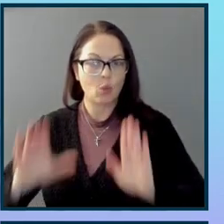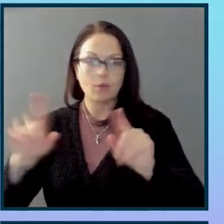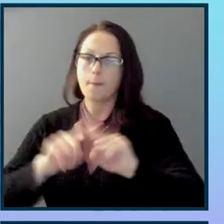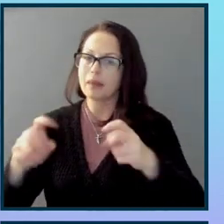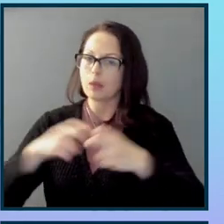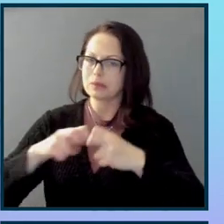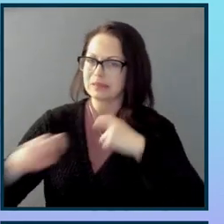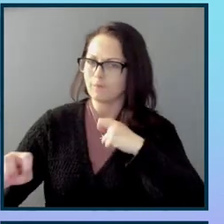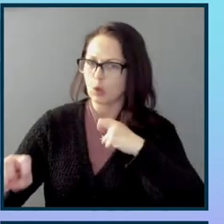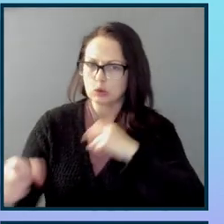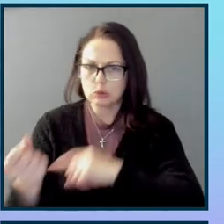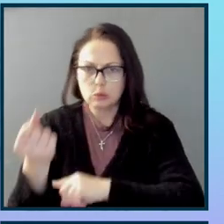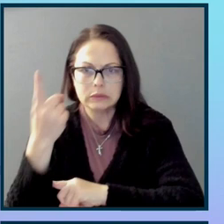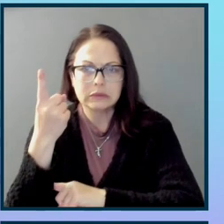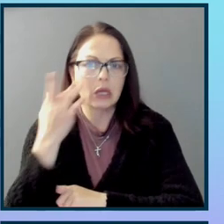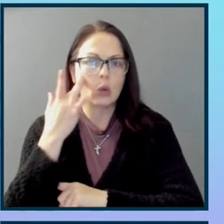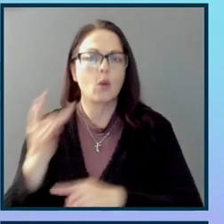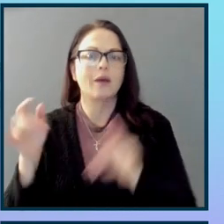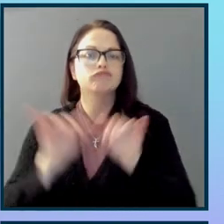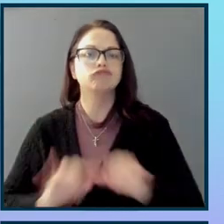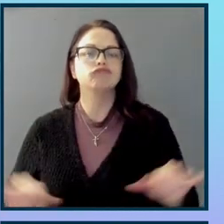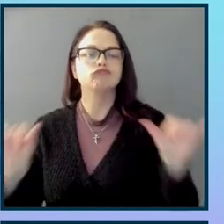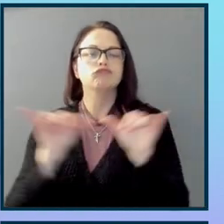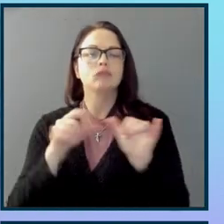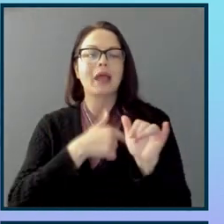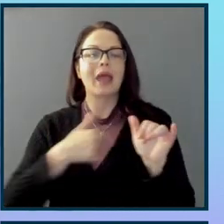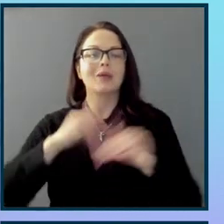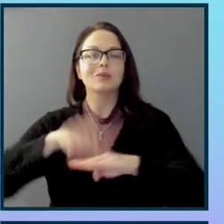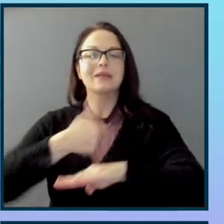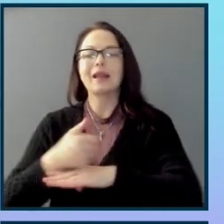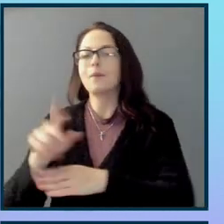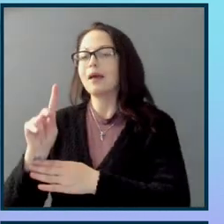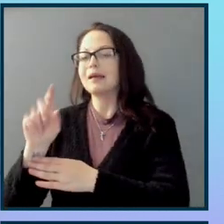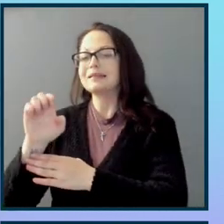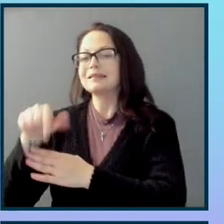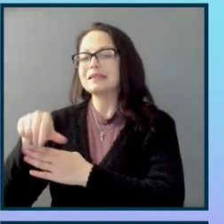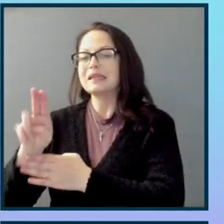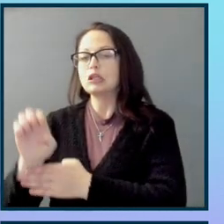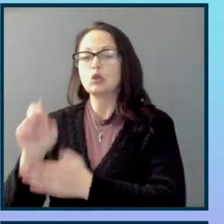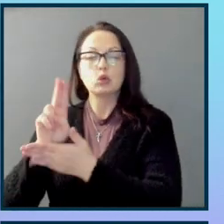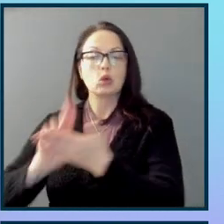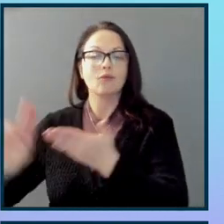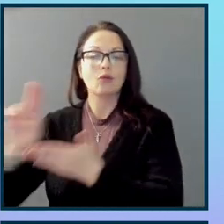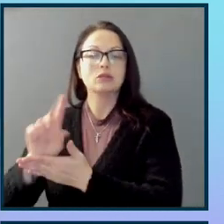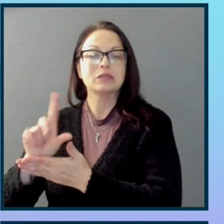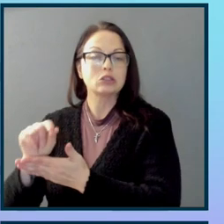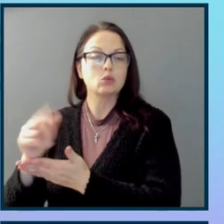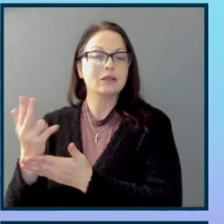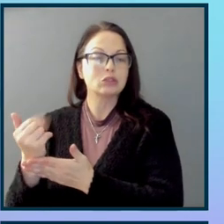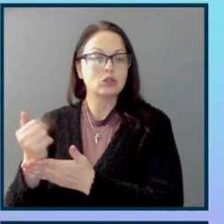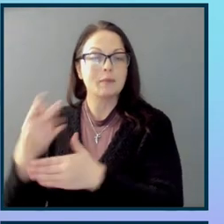to digest because they were a standard, and we launched Deque University in 2014 to make accessibility knowledge